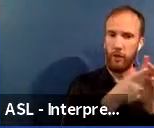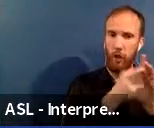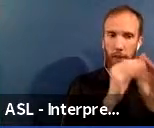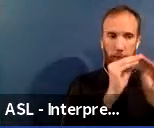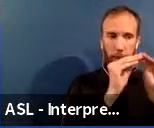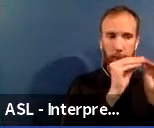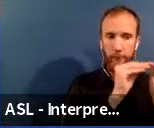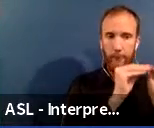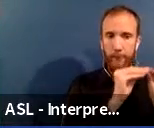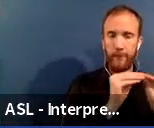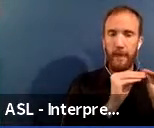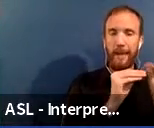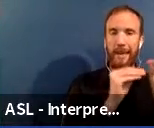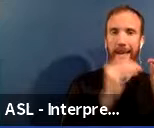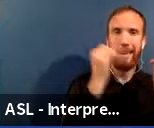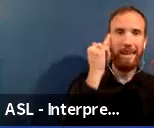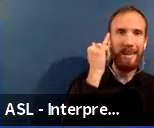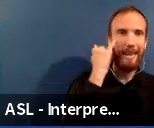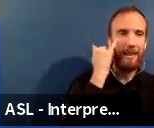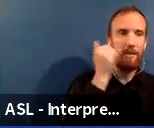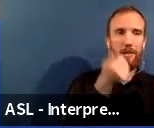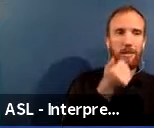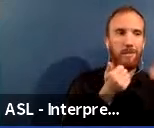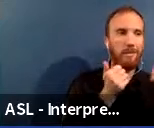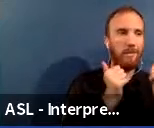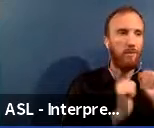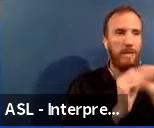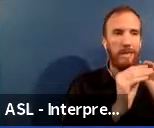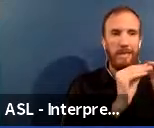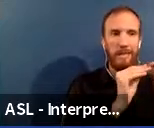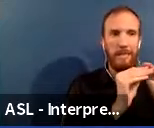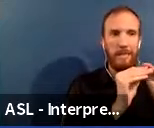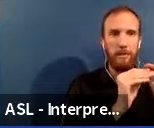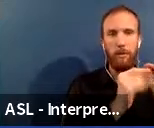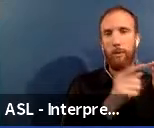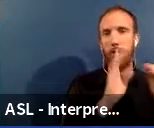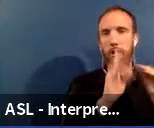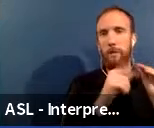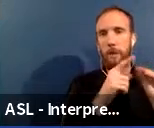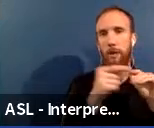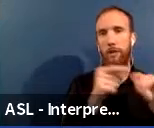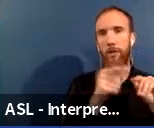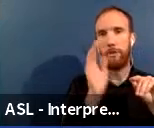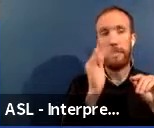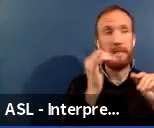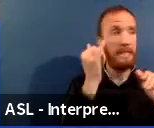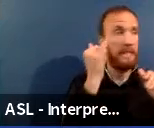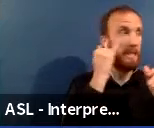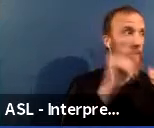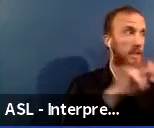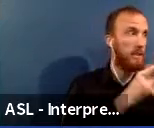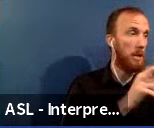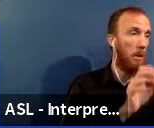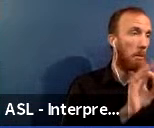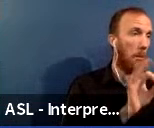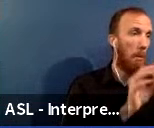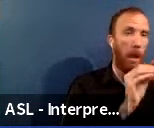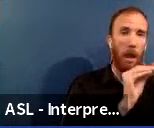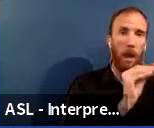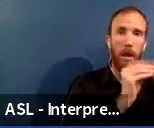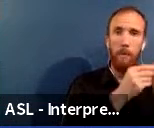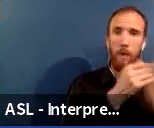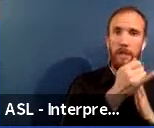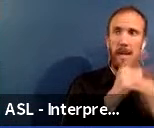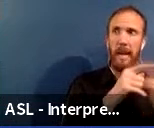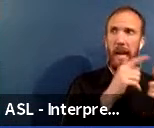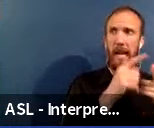it, you know, if it becomes, as we, as we talked in the, in the presentation, if it becomes this larger project, um, it does get